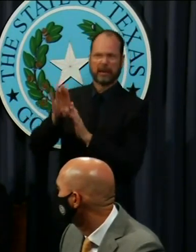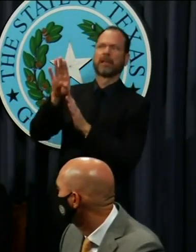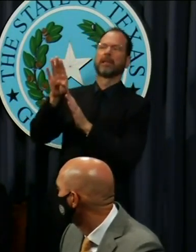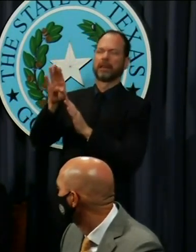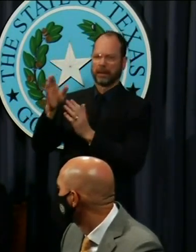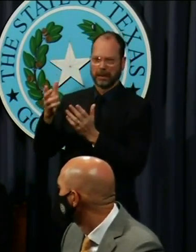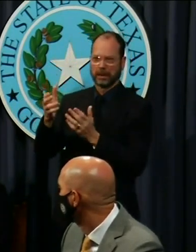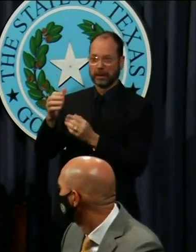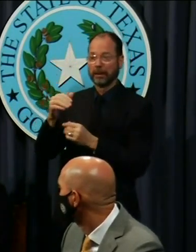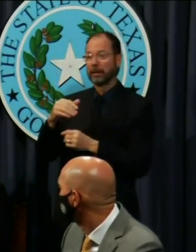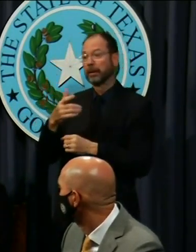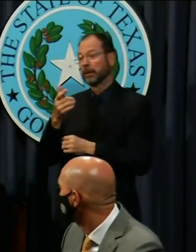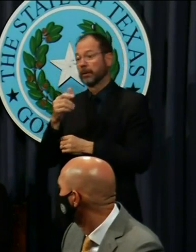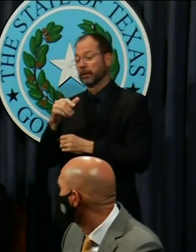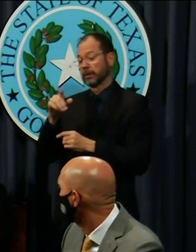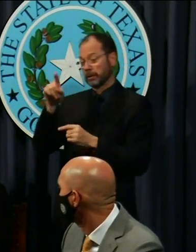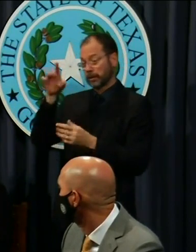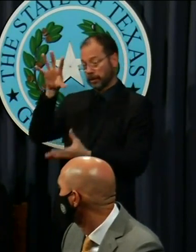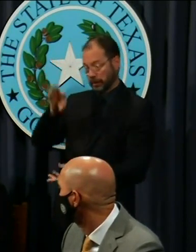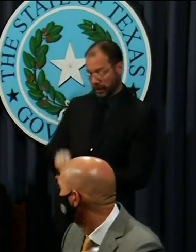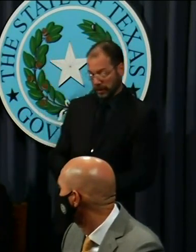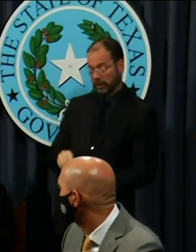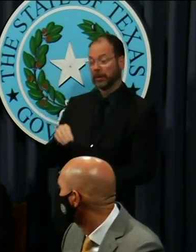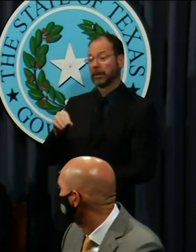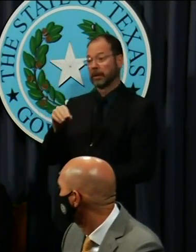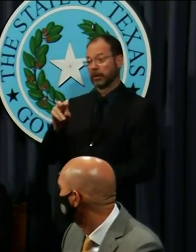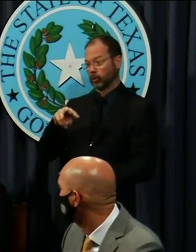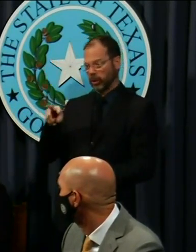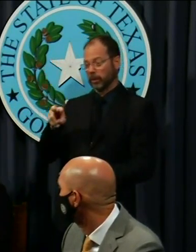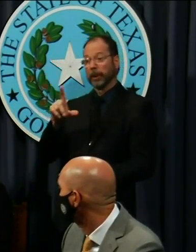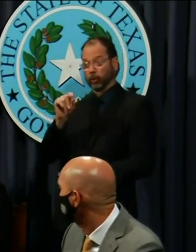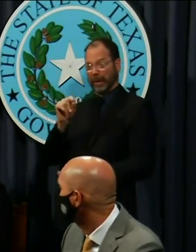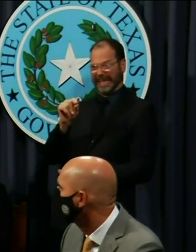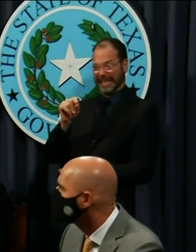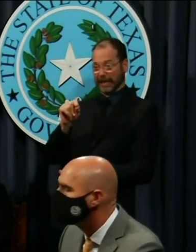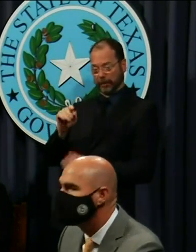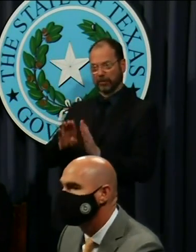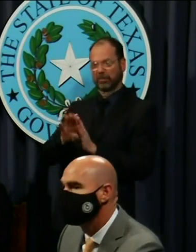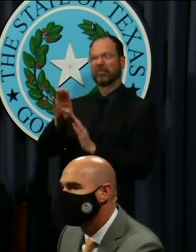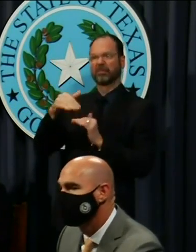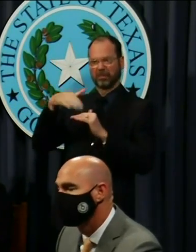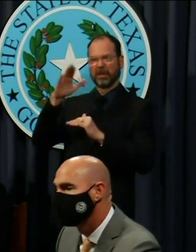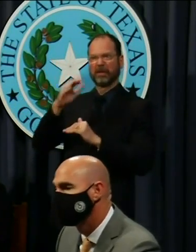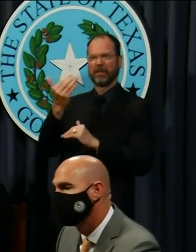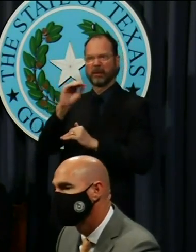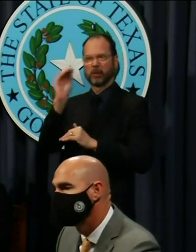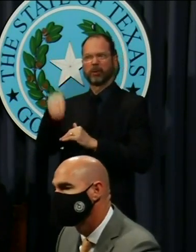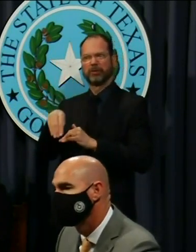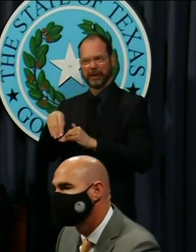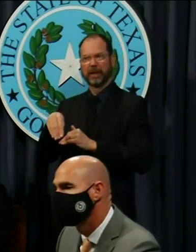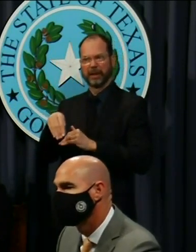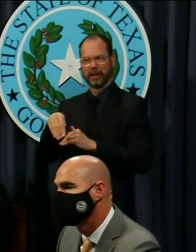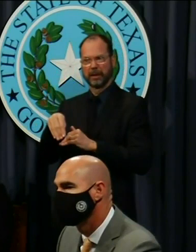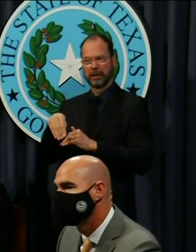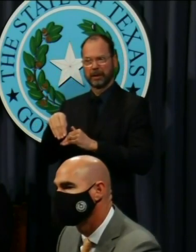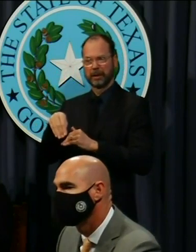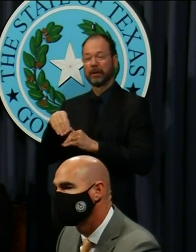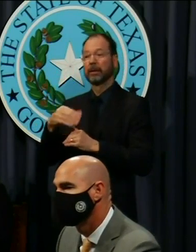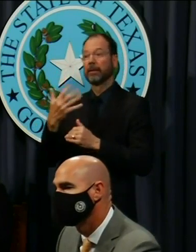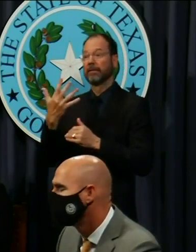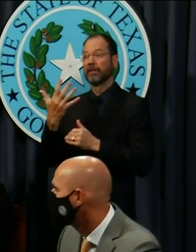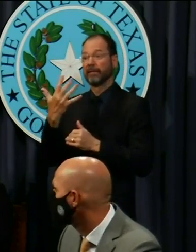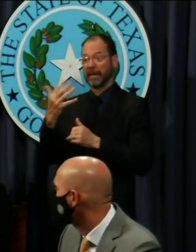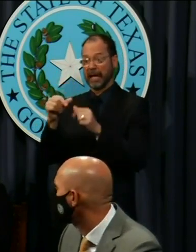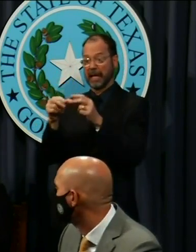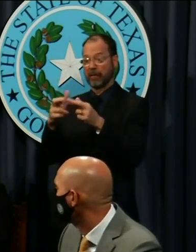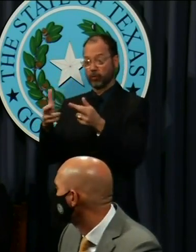see that 20 of the 22 regions peaked above that 15% metric. In five regions,